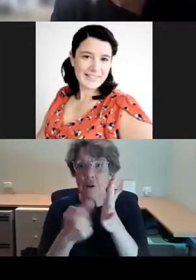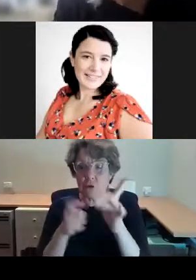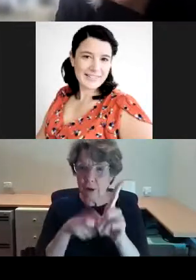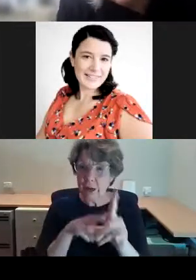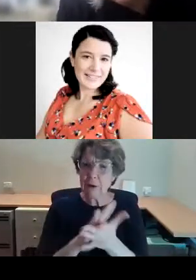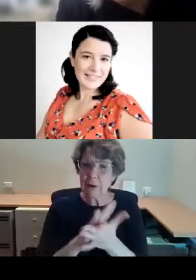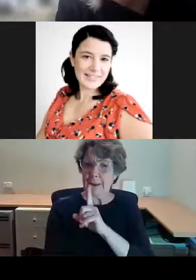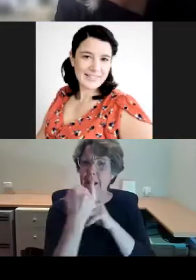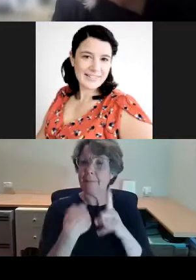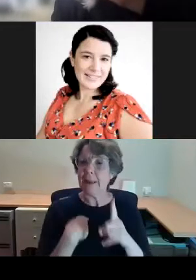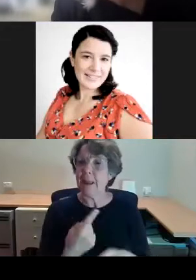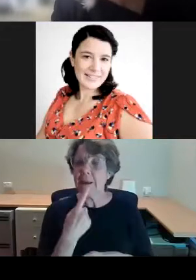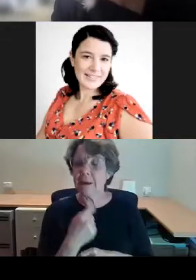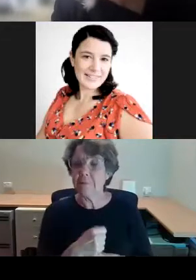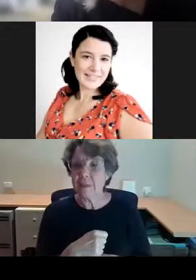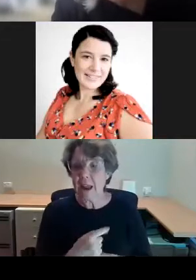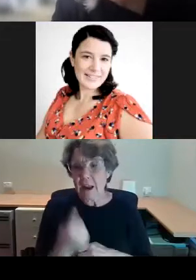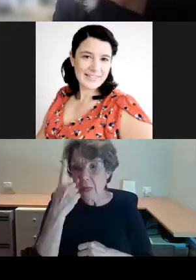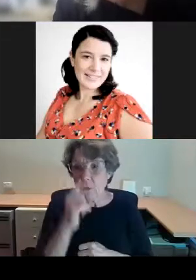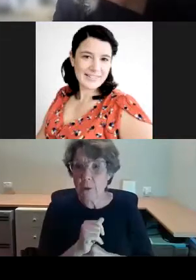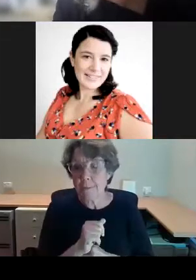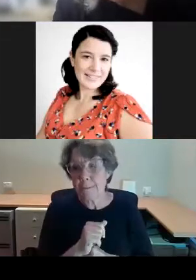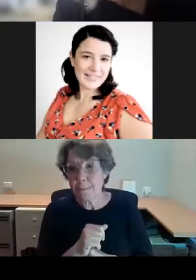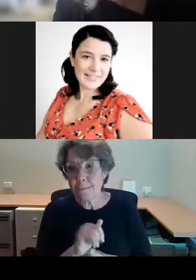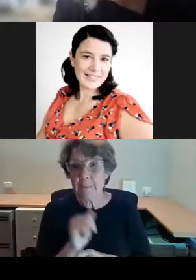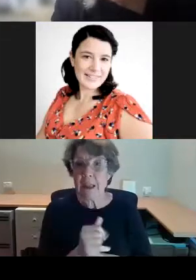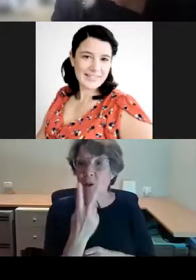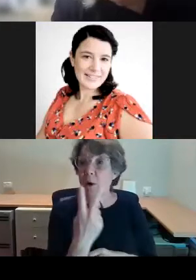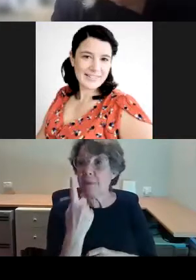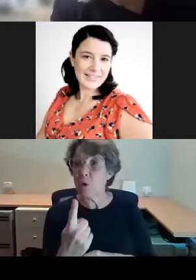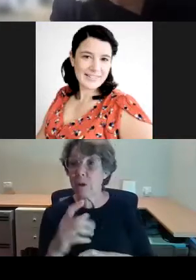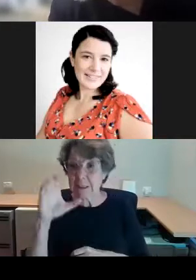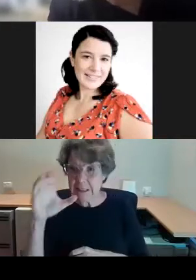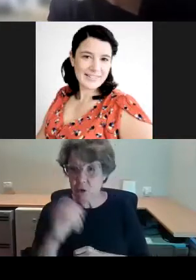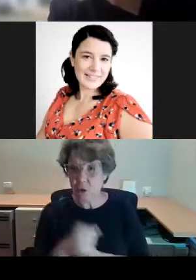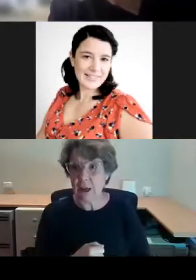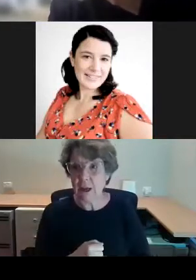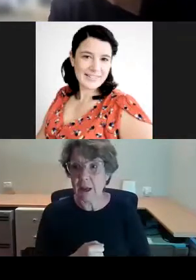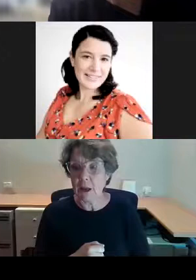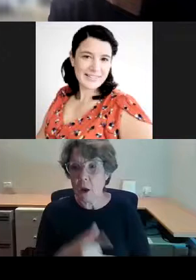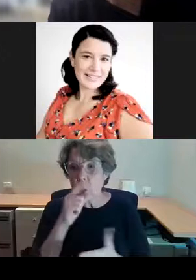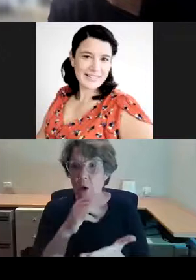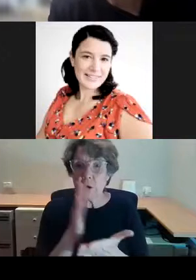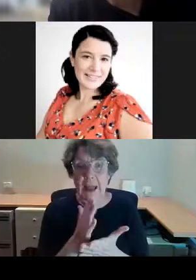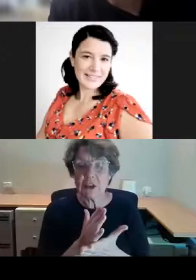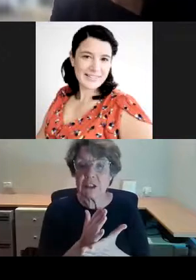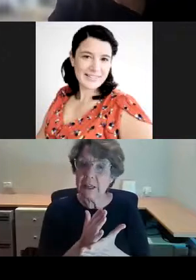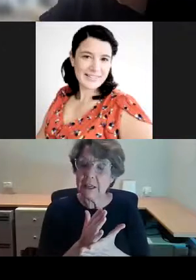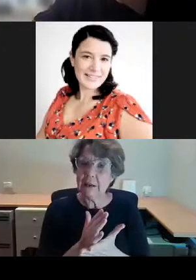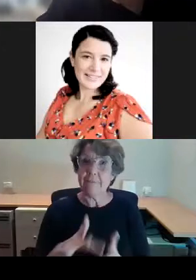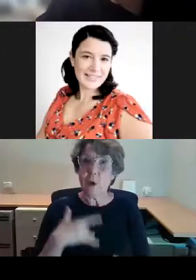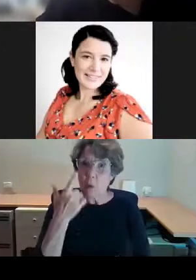the 21st century, we could be inspired to look at these, and see